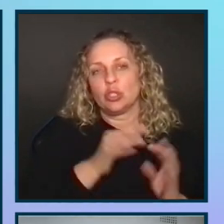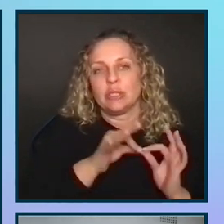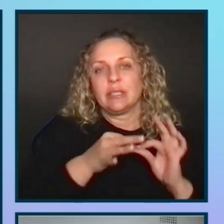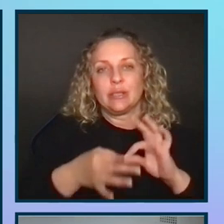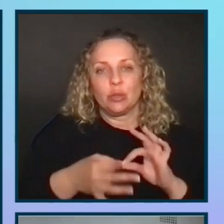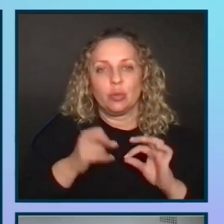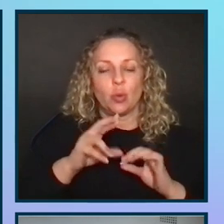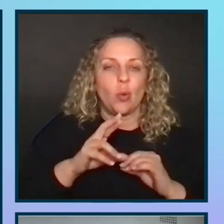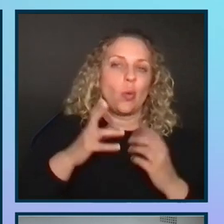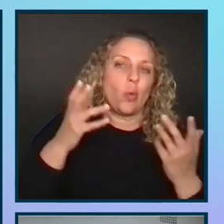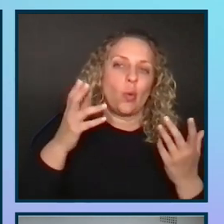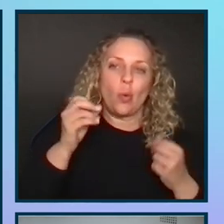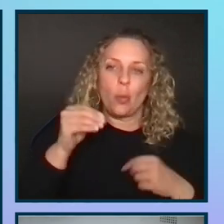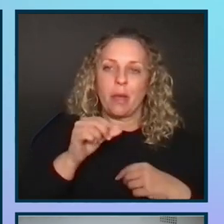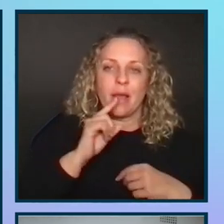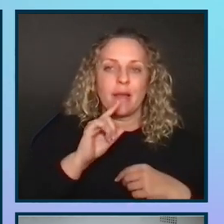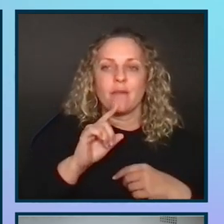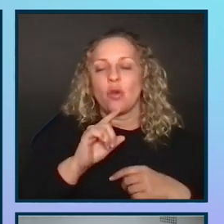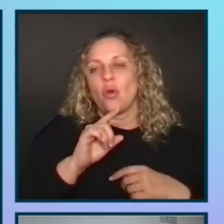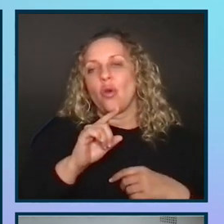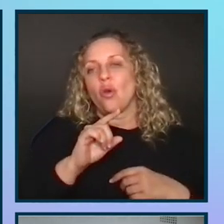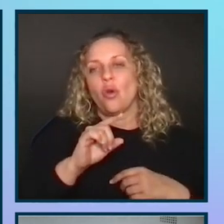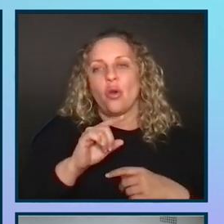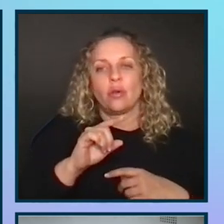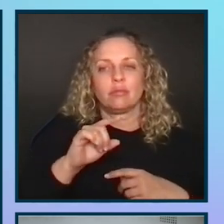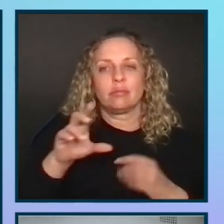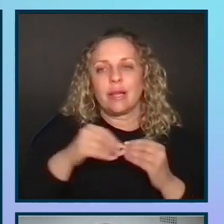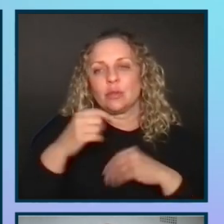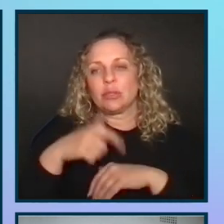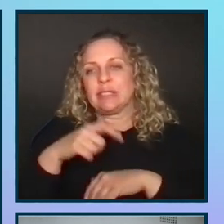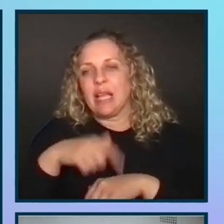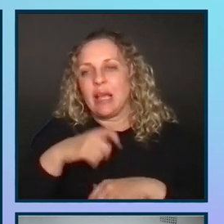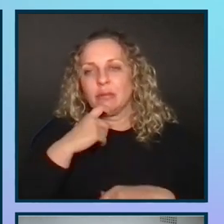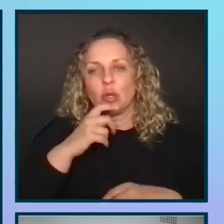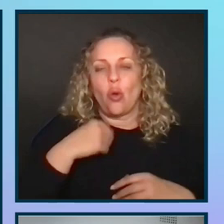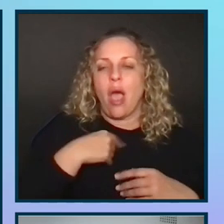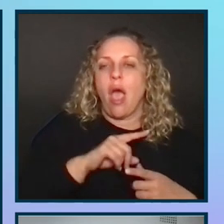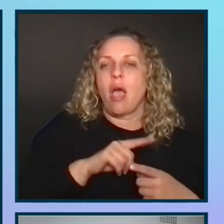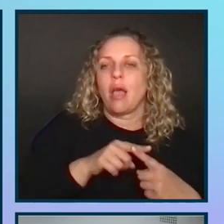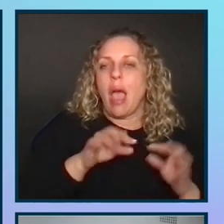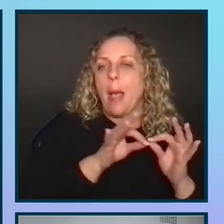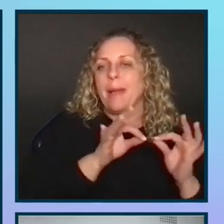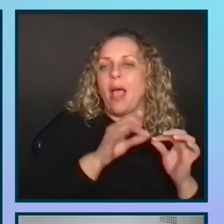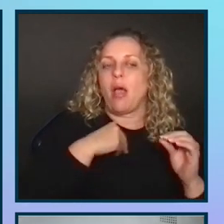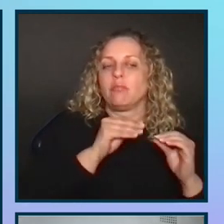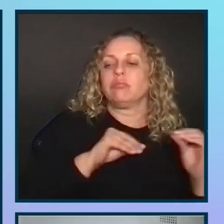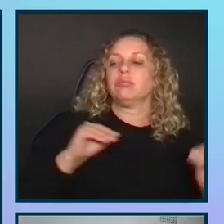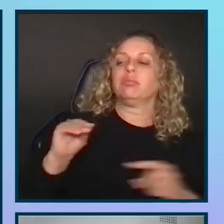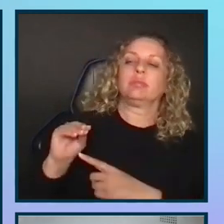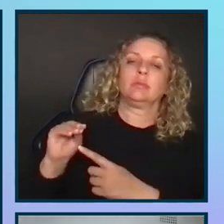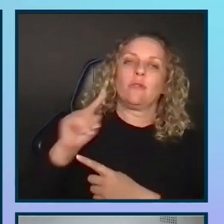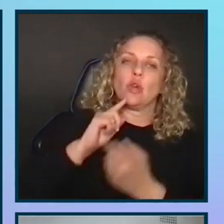or may need to pay for carers time. And so what I do is I always put an amount of budget aside in case for support